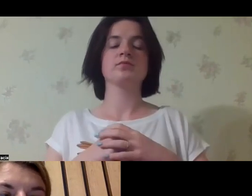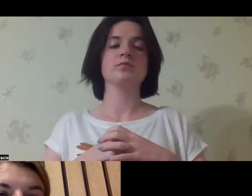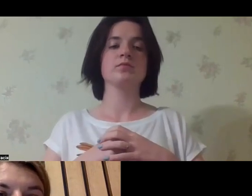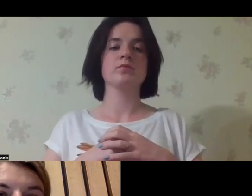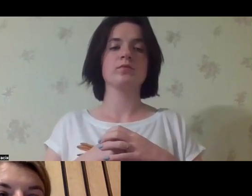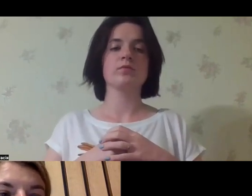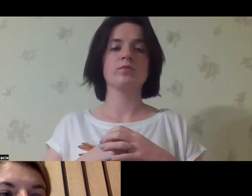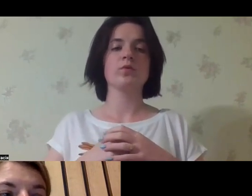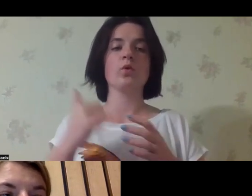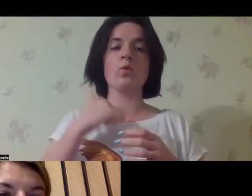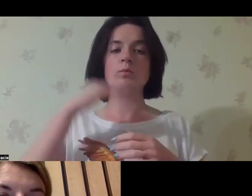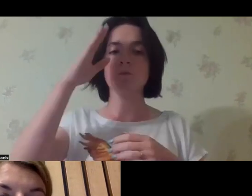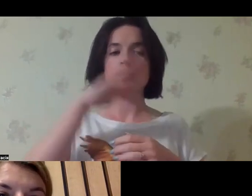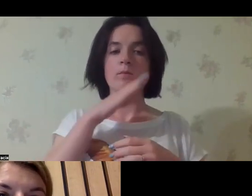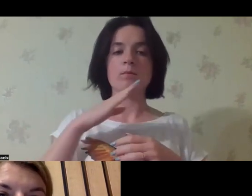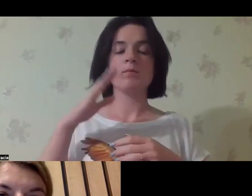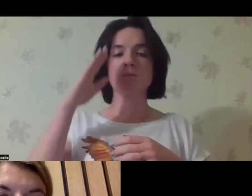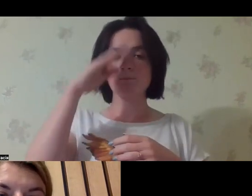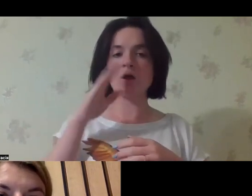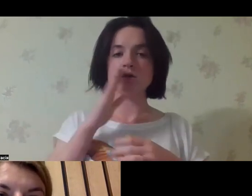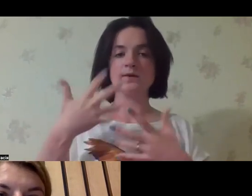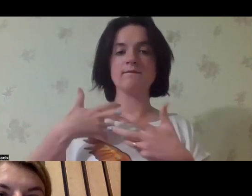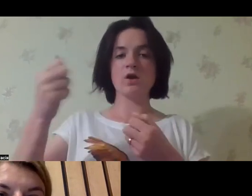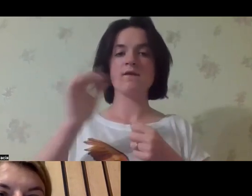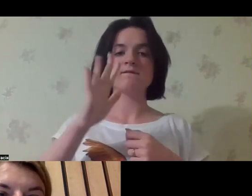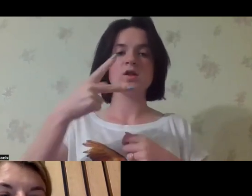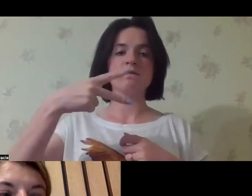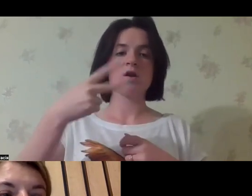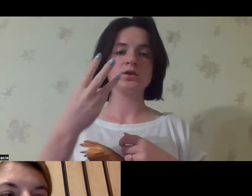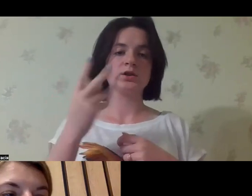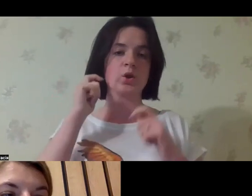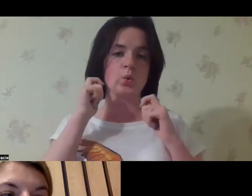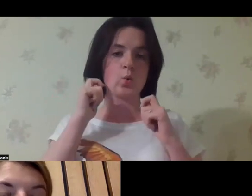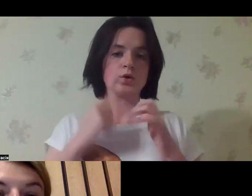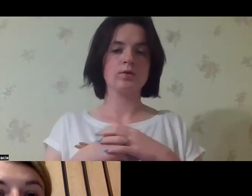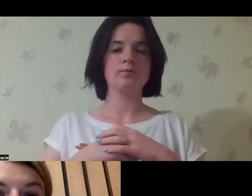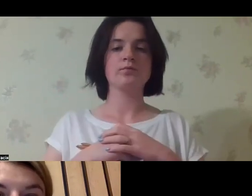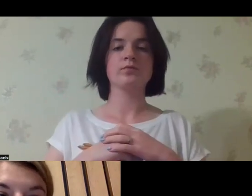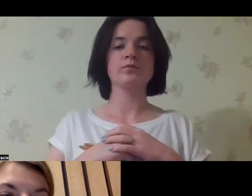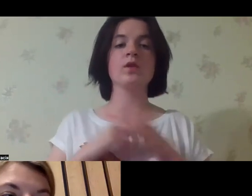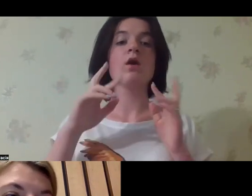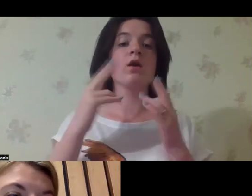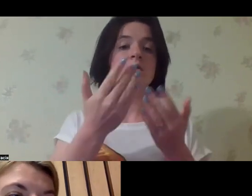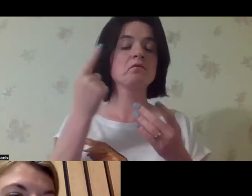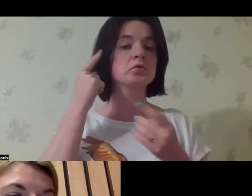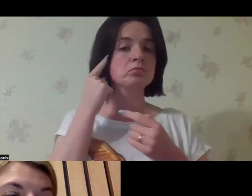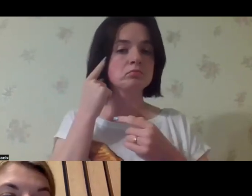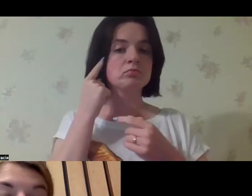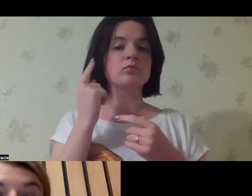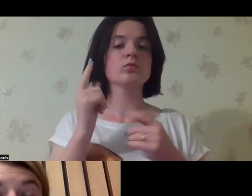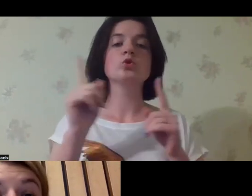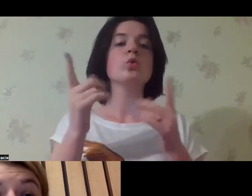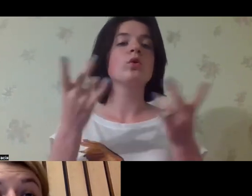I haven't lived in the institution for seven years now. I was 23 when my parents adopted me.